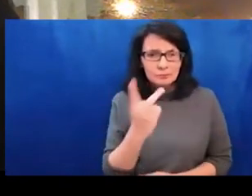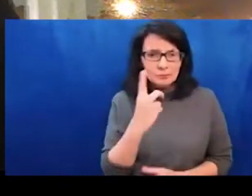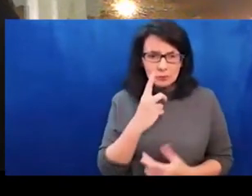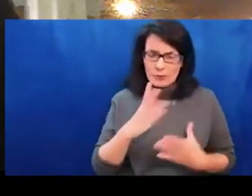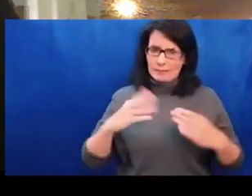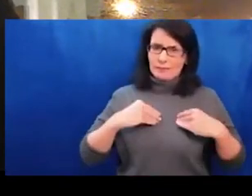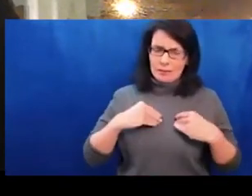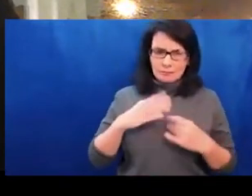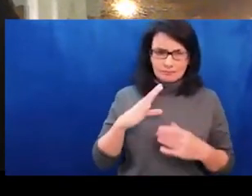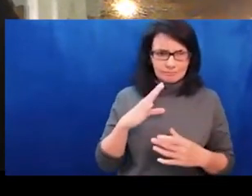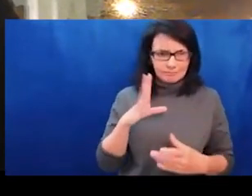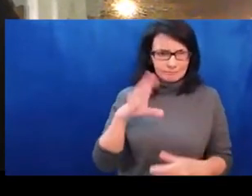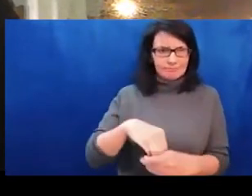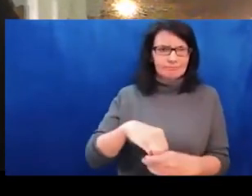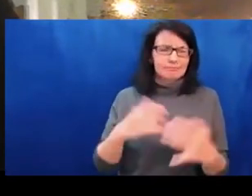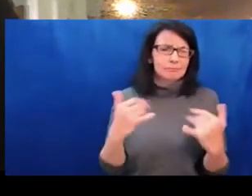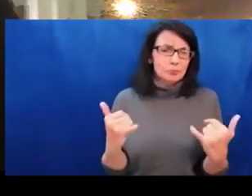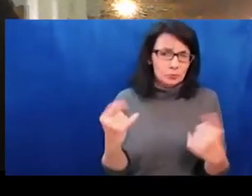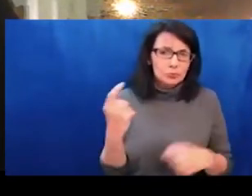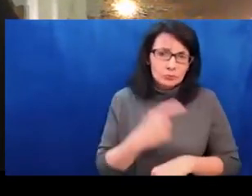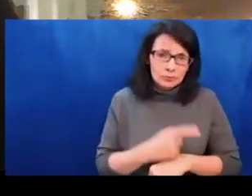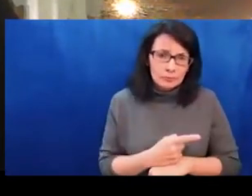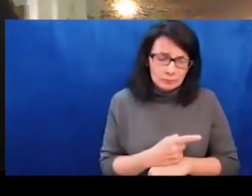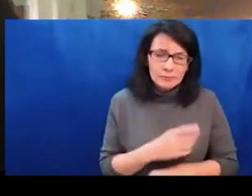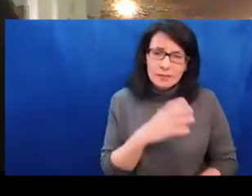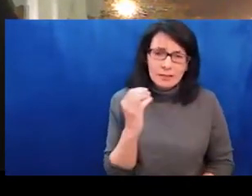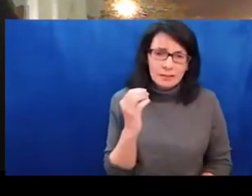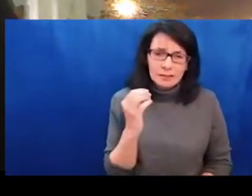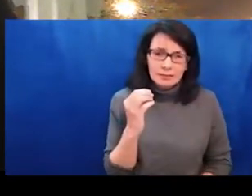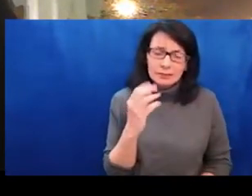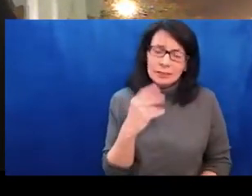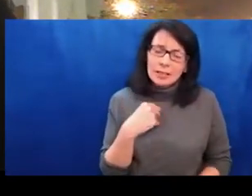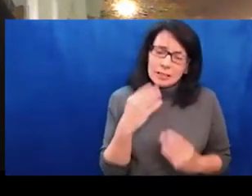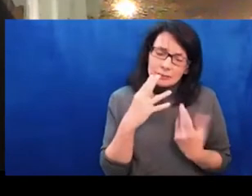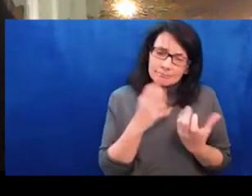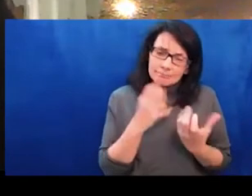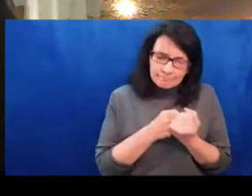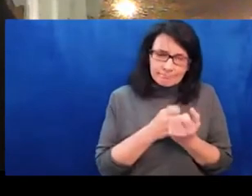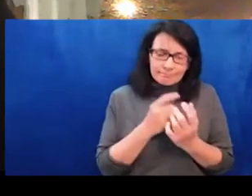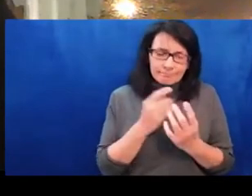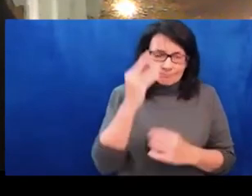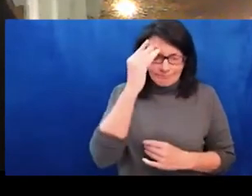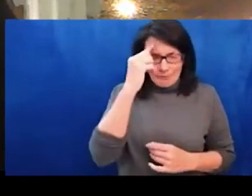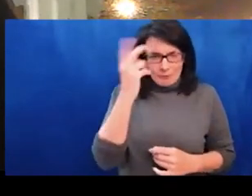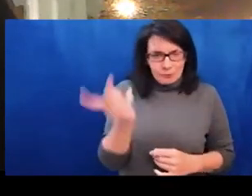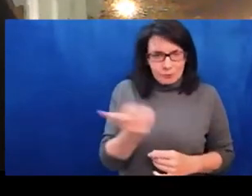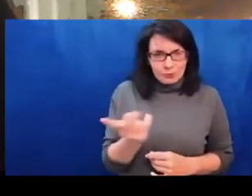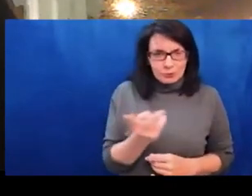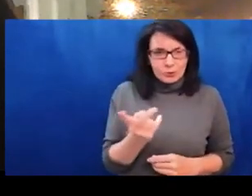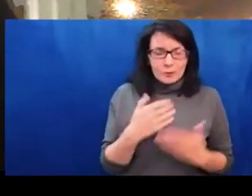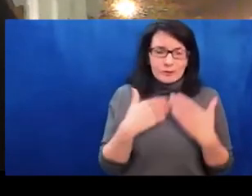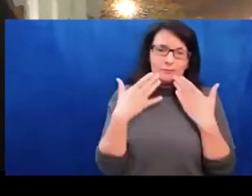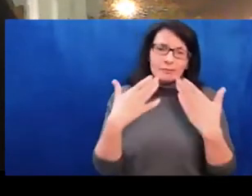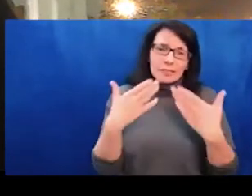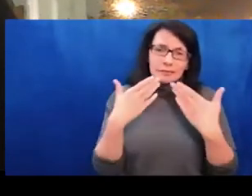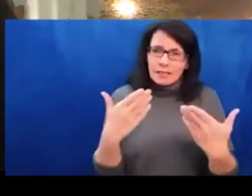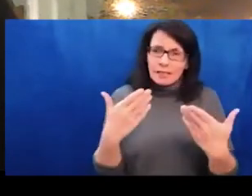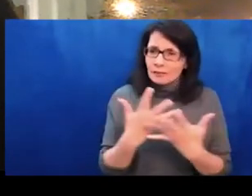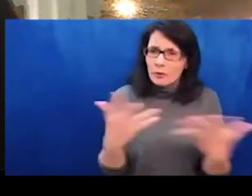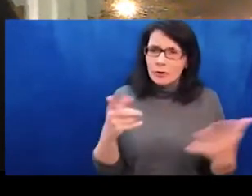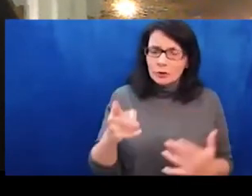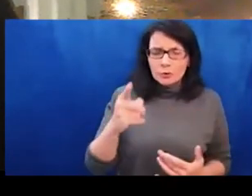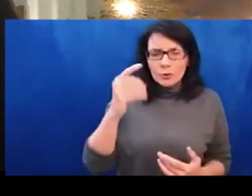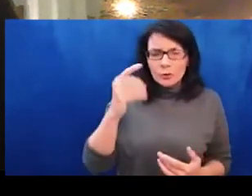costs from tickets and any kind of money collected from that screenings will go